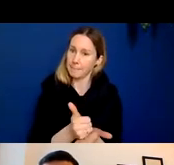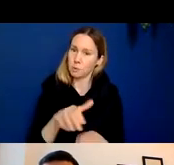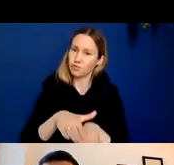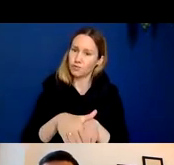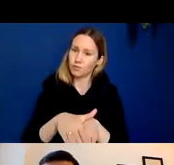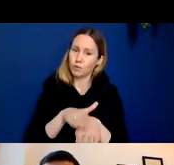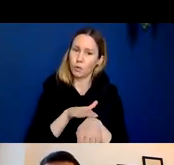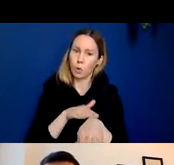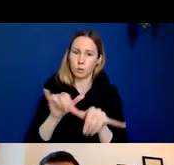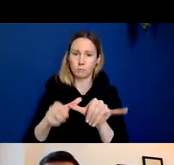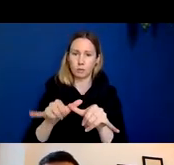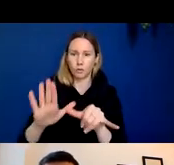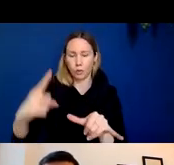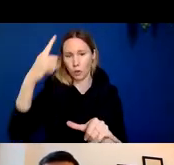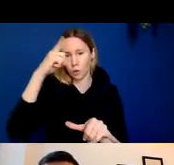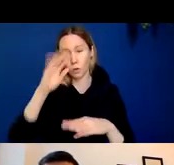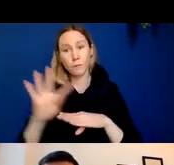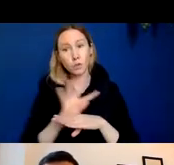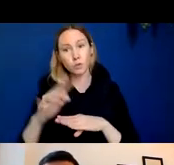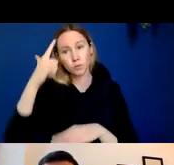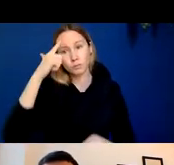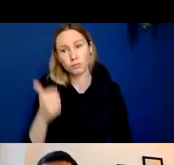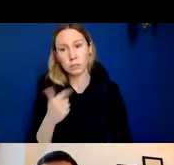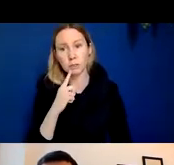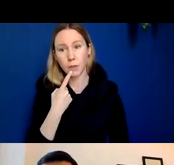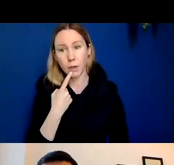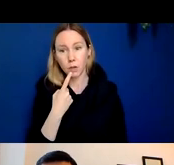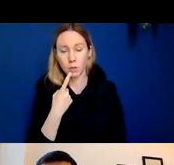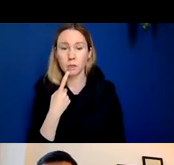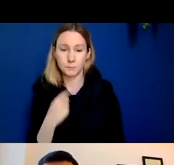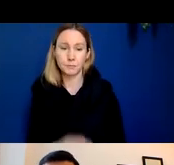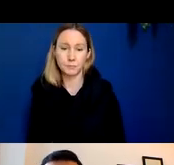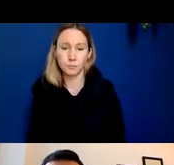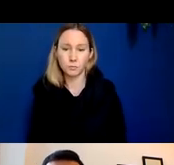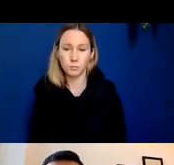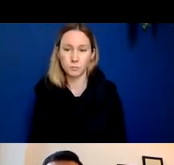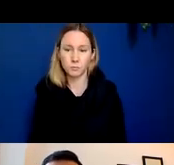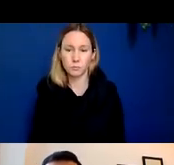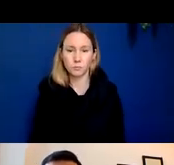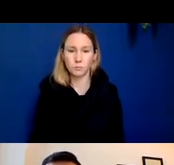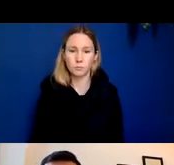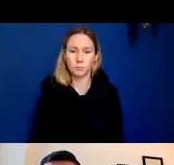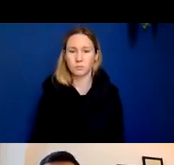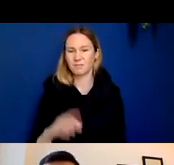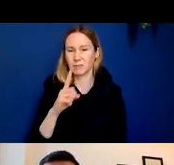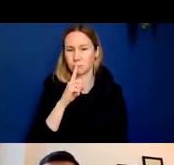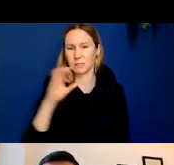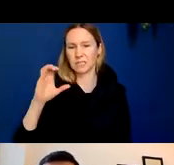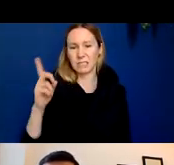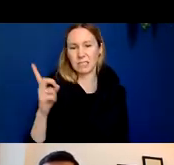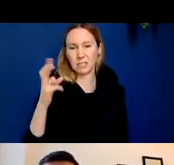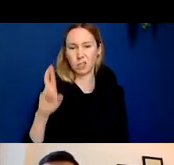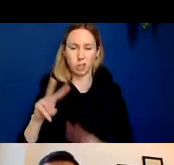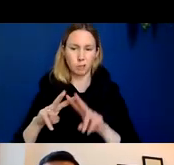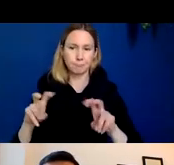measure of Alzheimer's functional severity the clinical dementia rating scale the CDR sum of boxes score at